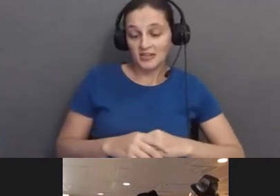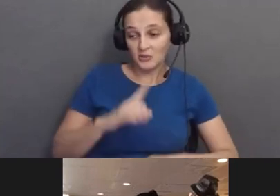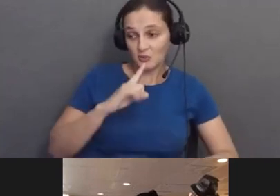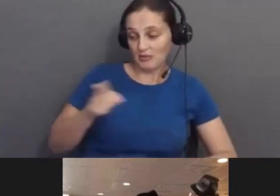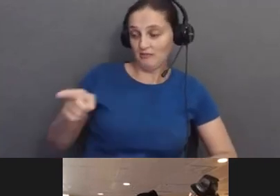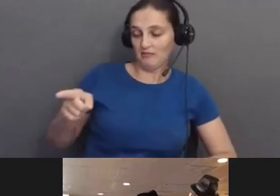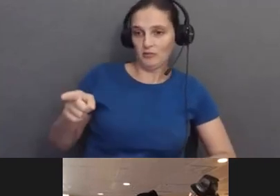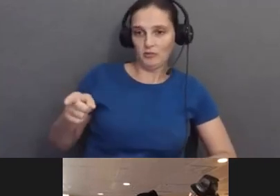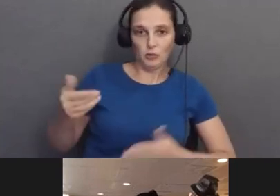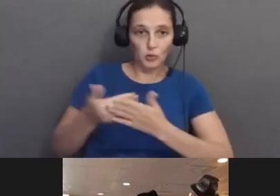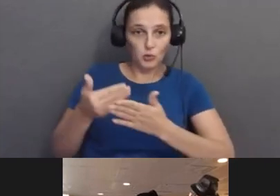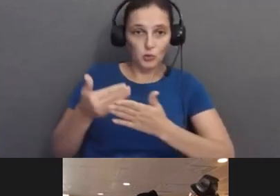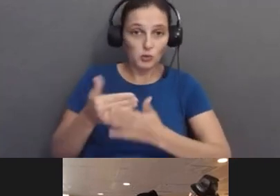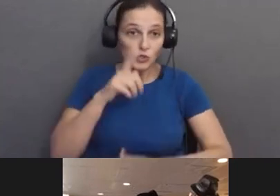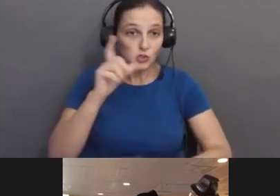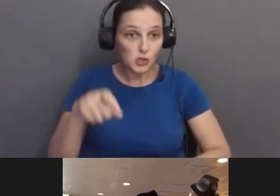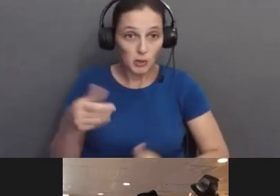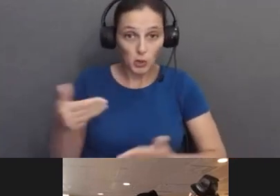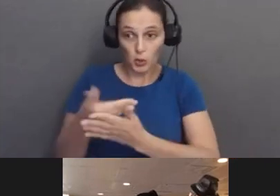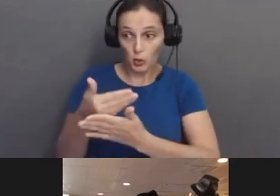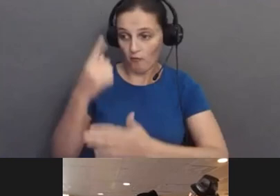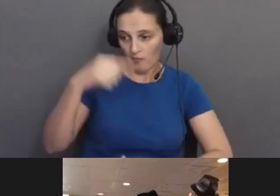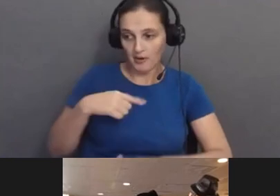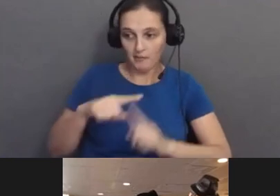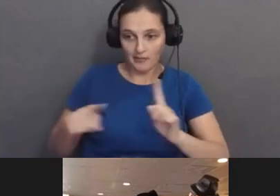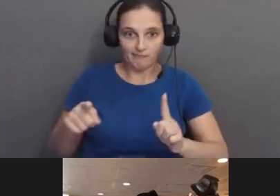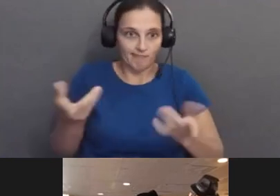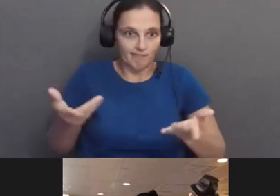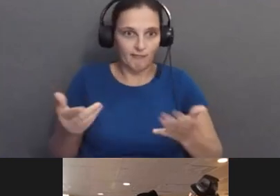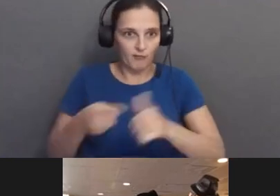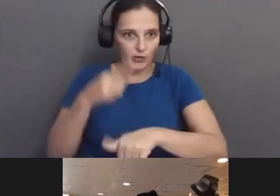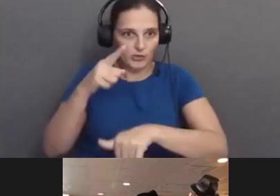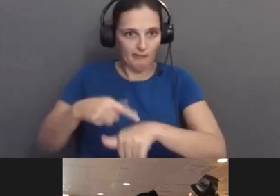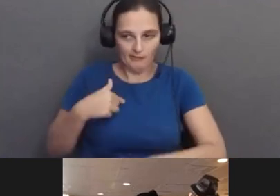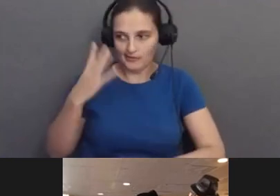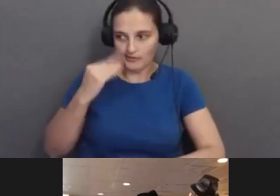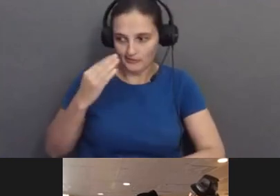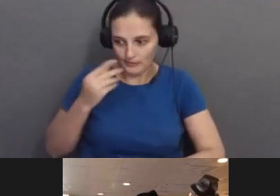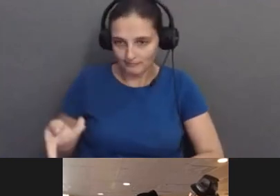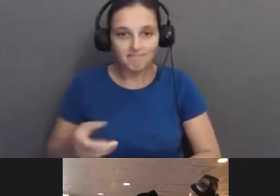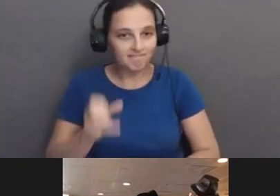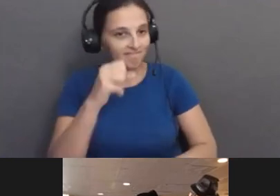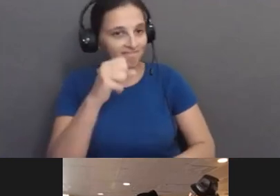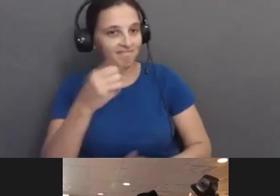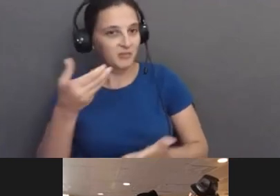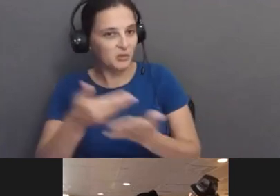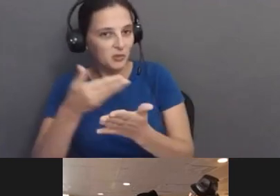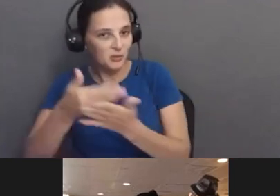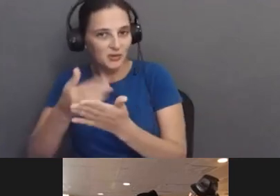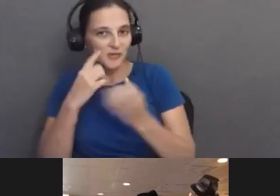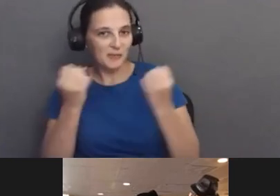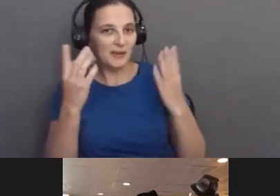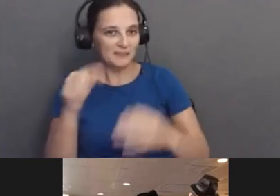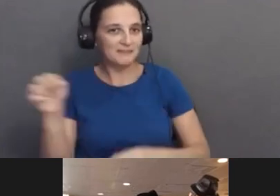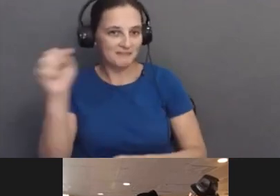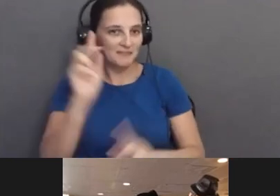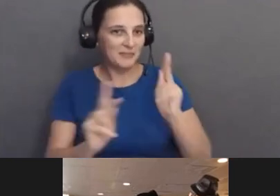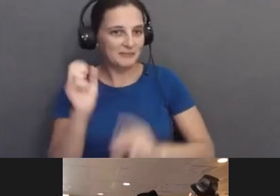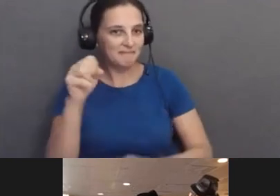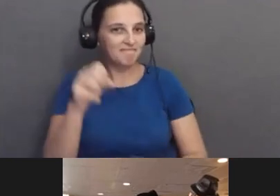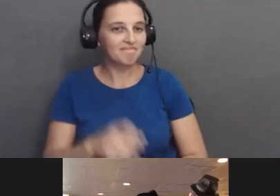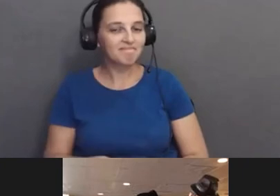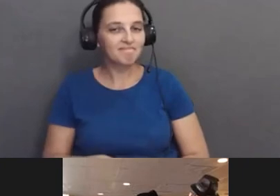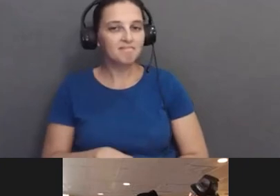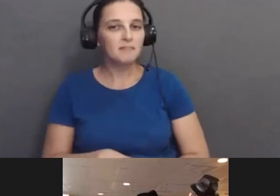It shouldn't be, but it is. Right. Yeah. Yeah, and it is, it is new to a lot of people, yeah. And I